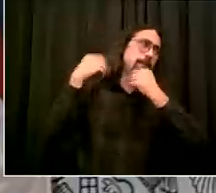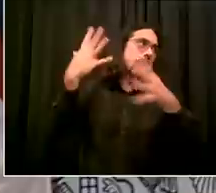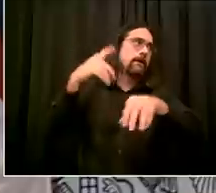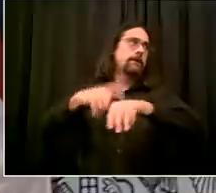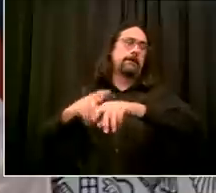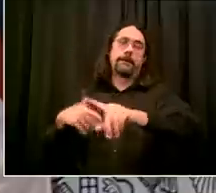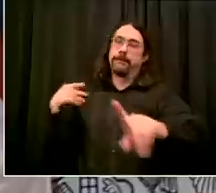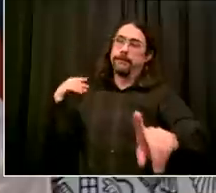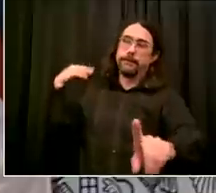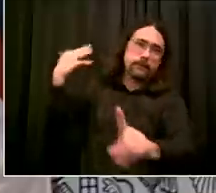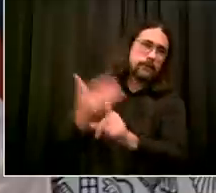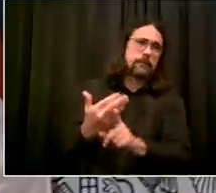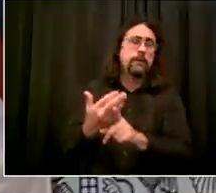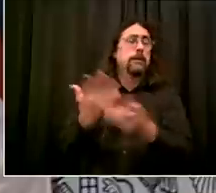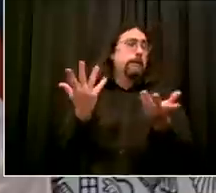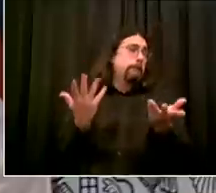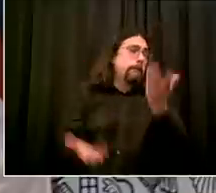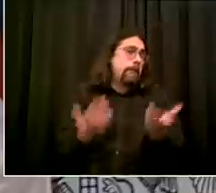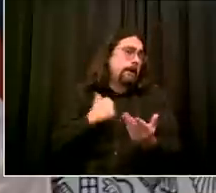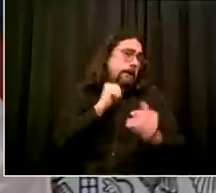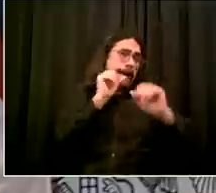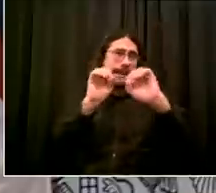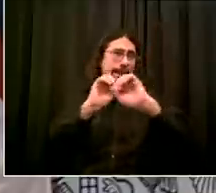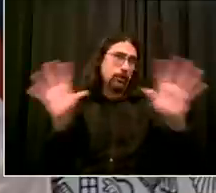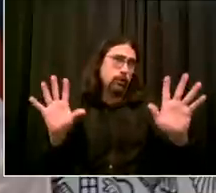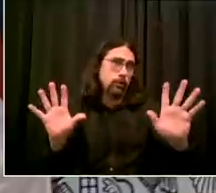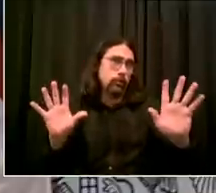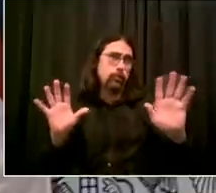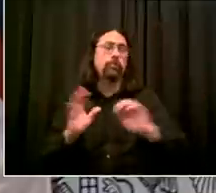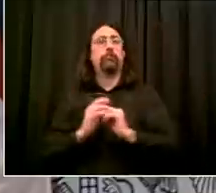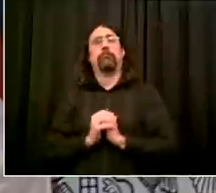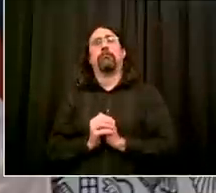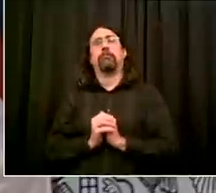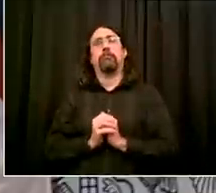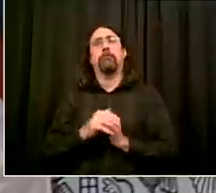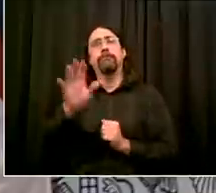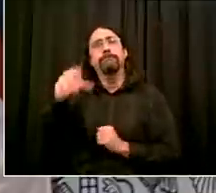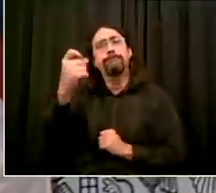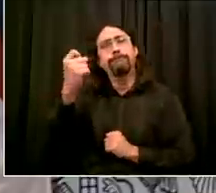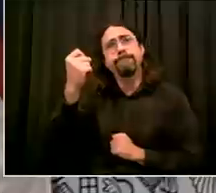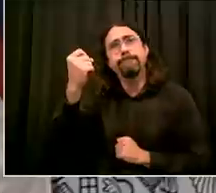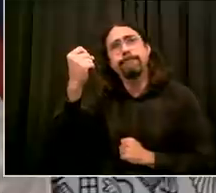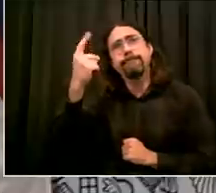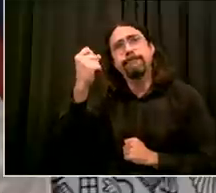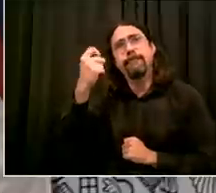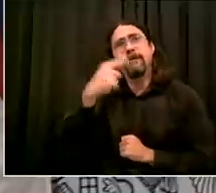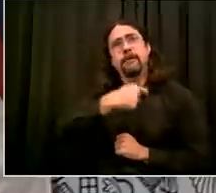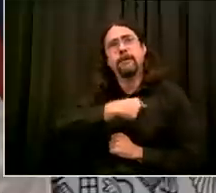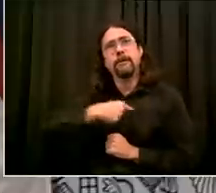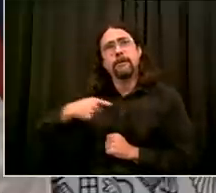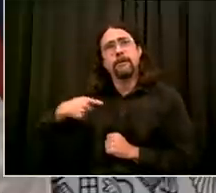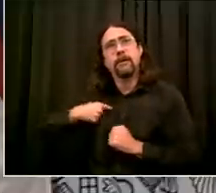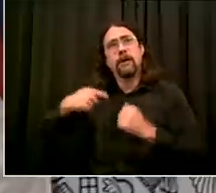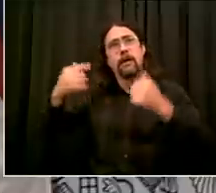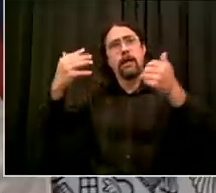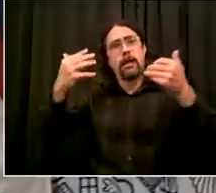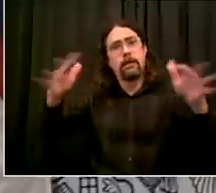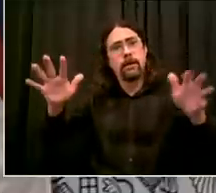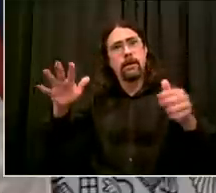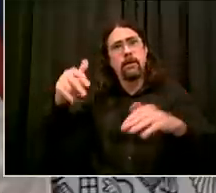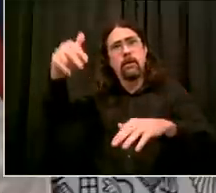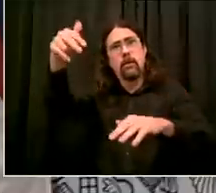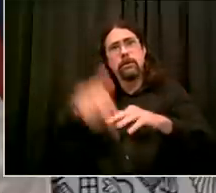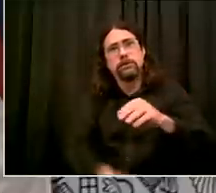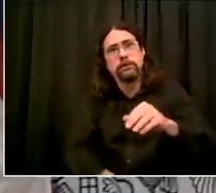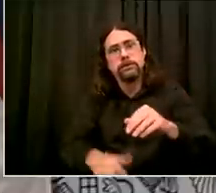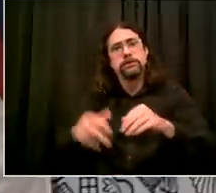fiscal year and then to continue staving off that layoff we need a billion dollars for the next fiscal year which begins july 1st there is